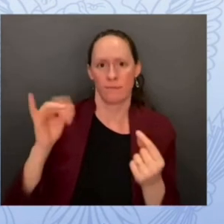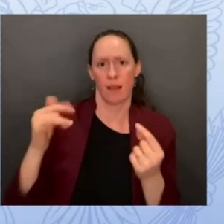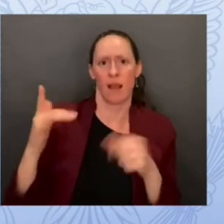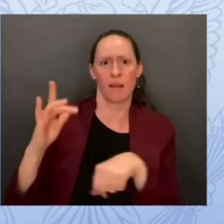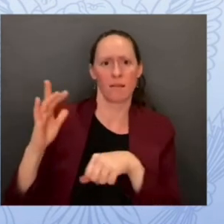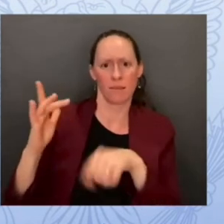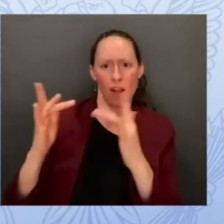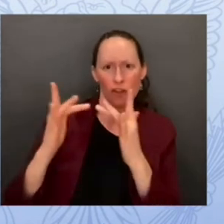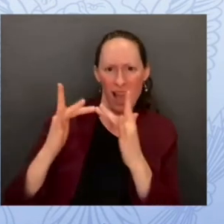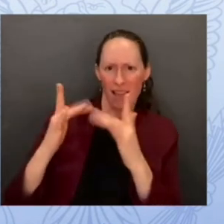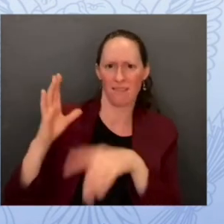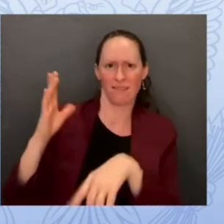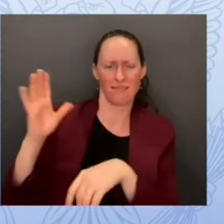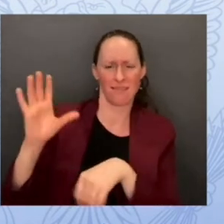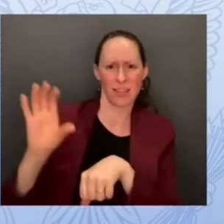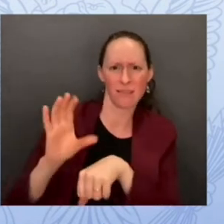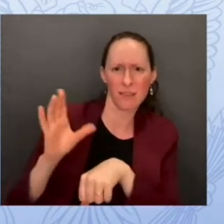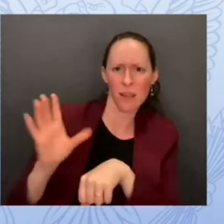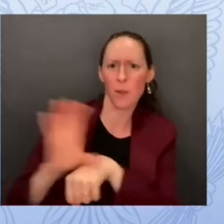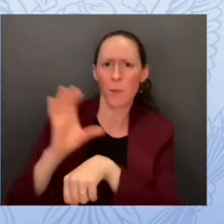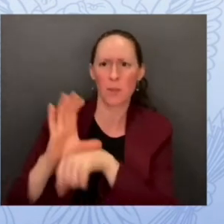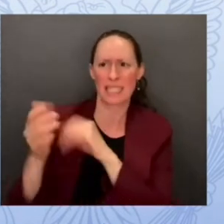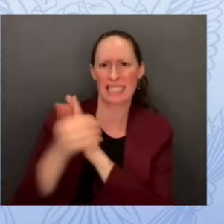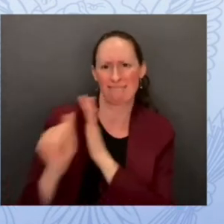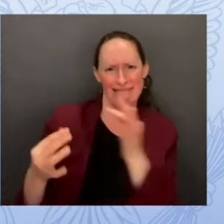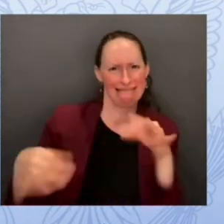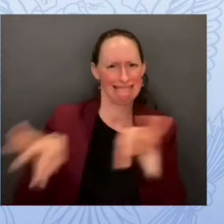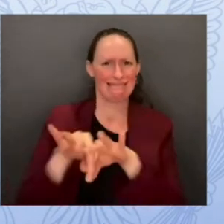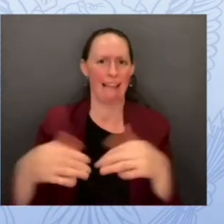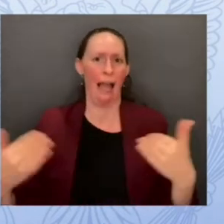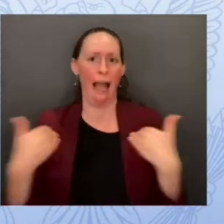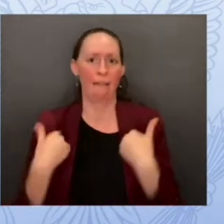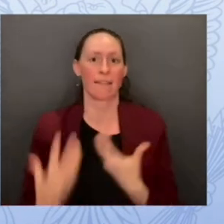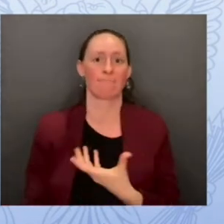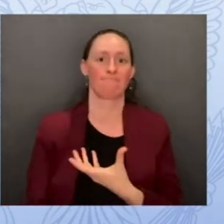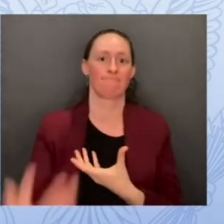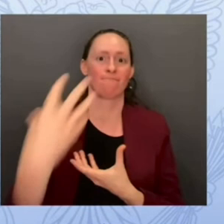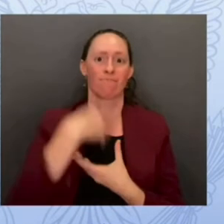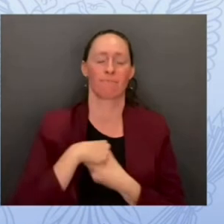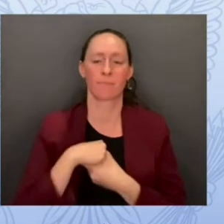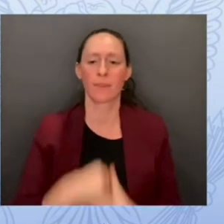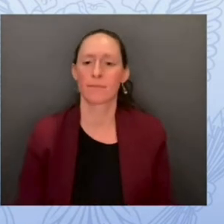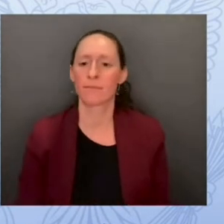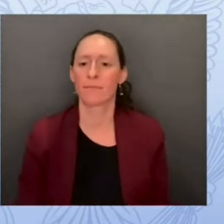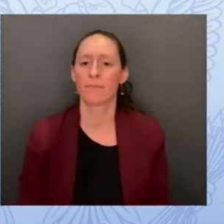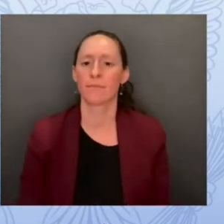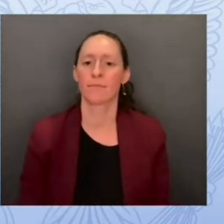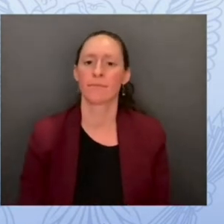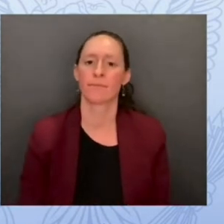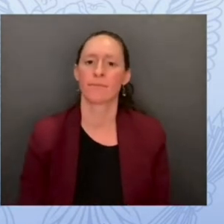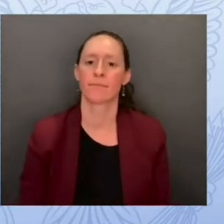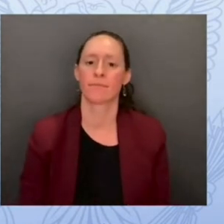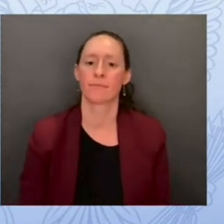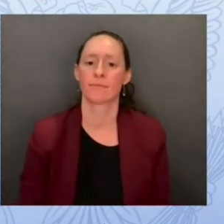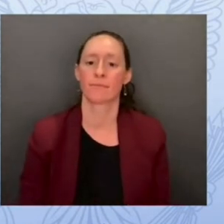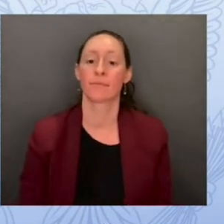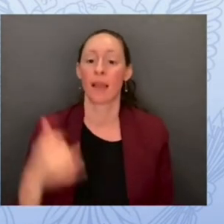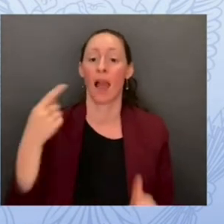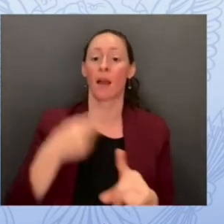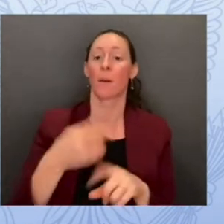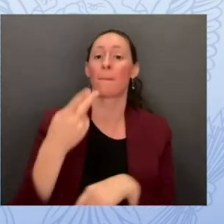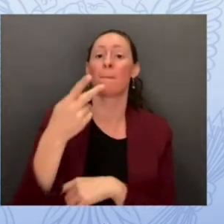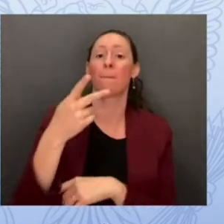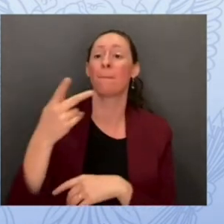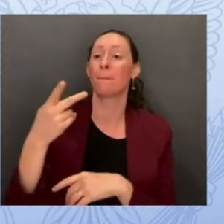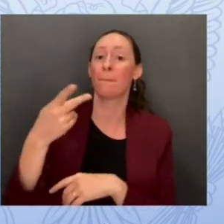and as part of that we want to launch a new user group to bring together peers to talk through the issues to share knowledge and share best practices